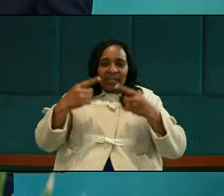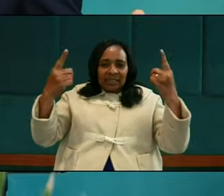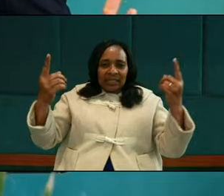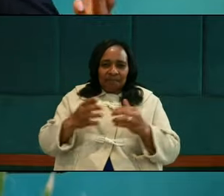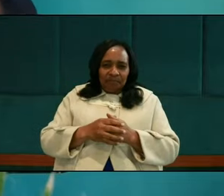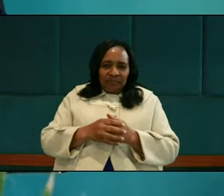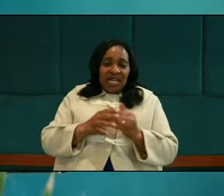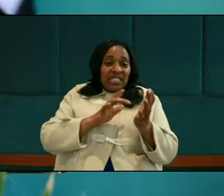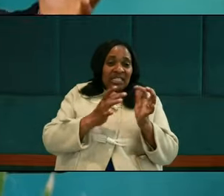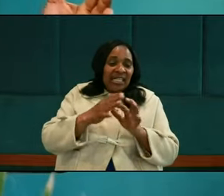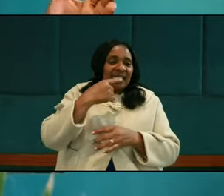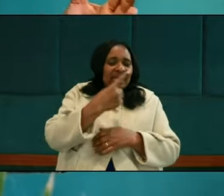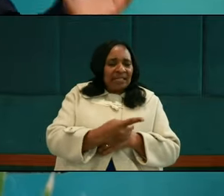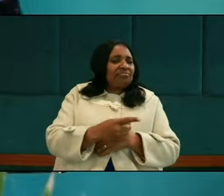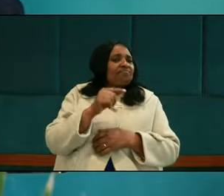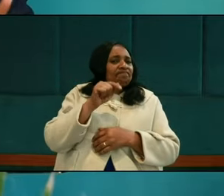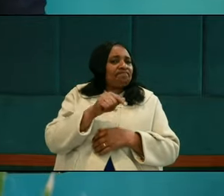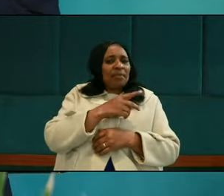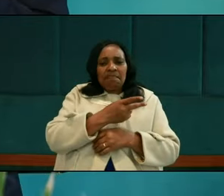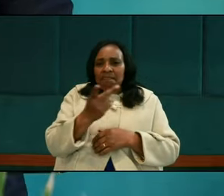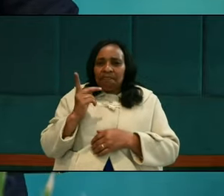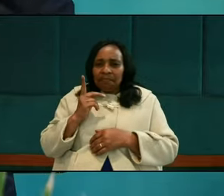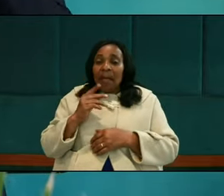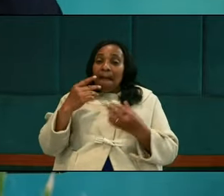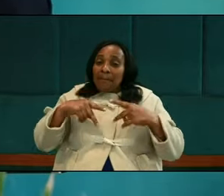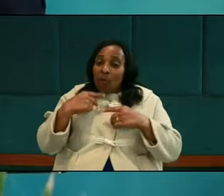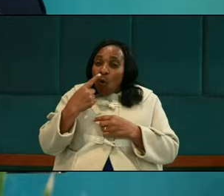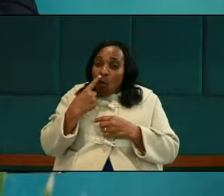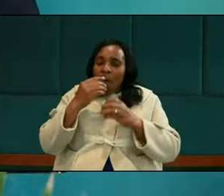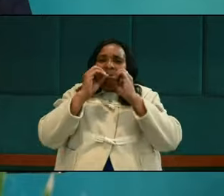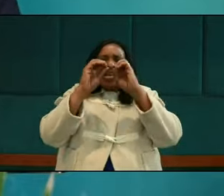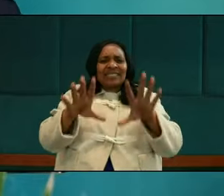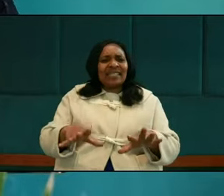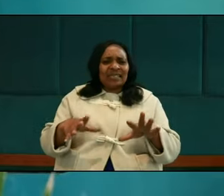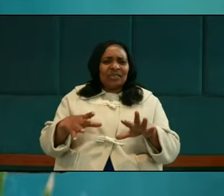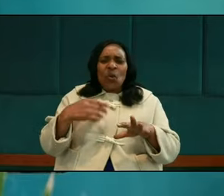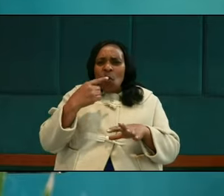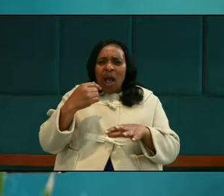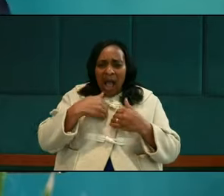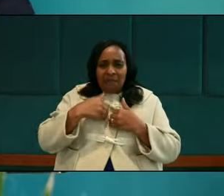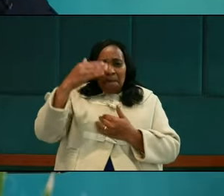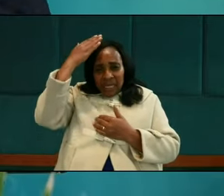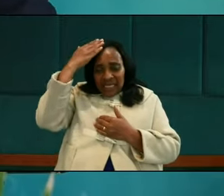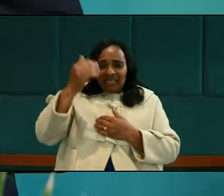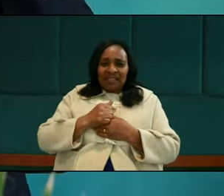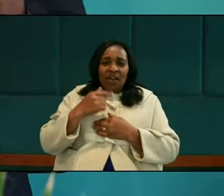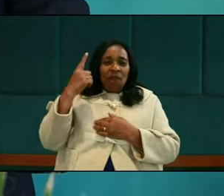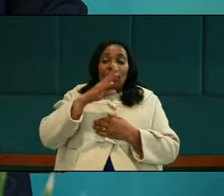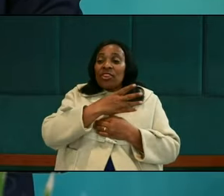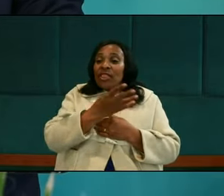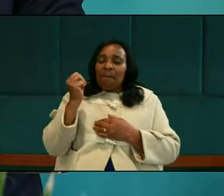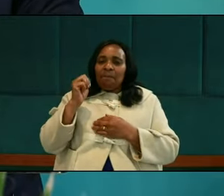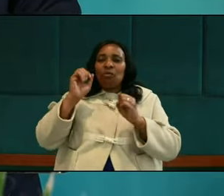Jesus says to these people, blessed are the meek, for they shall inherit